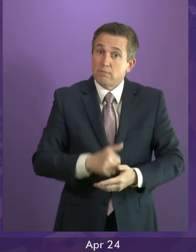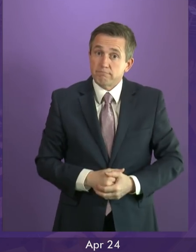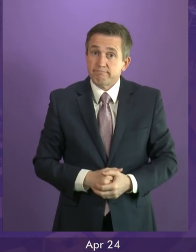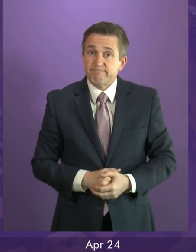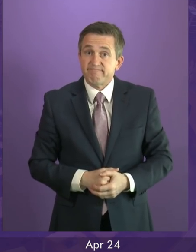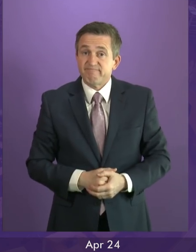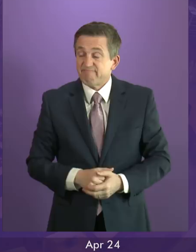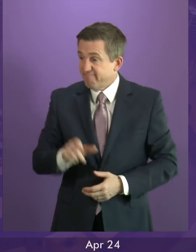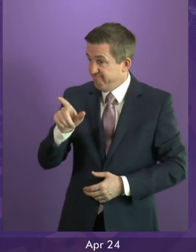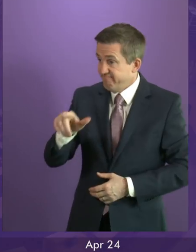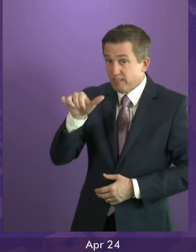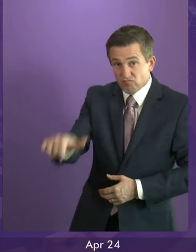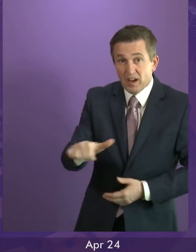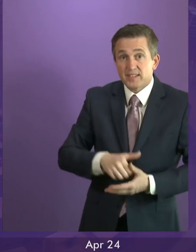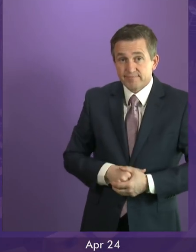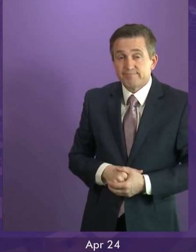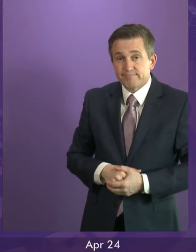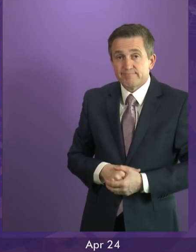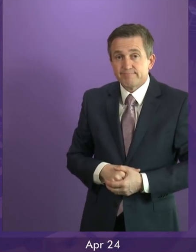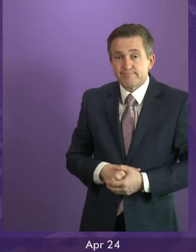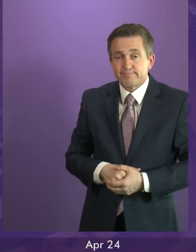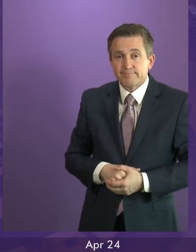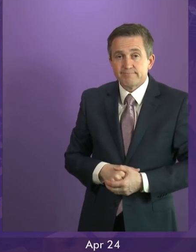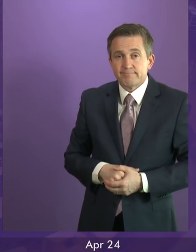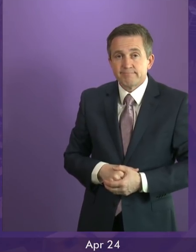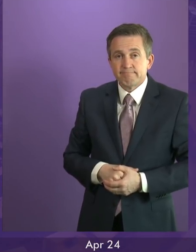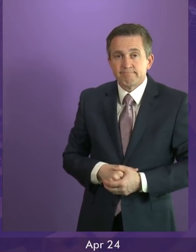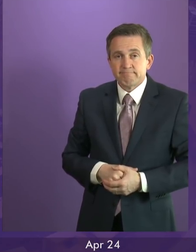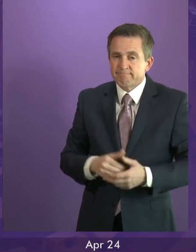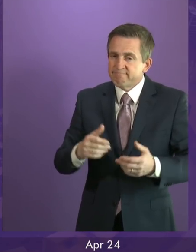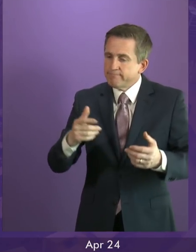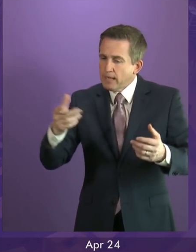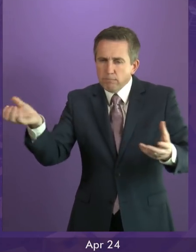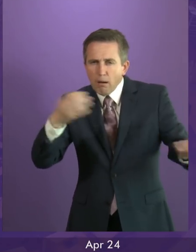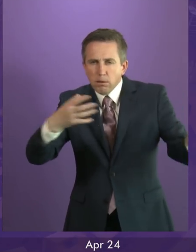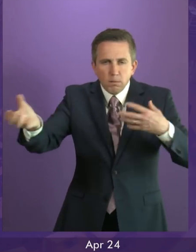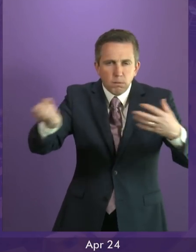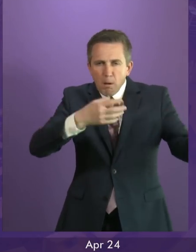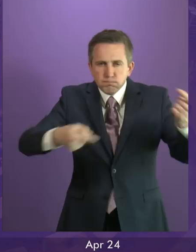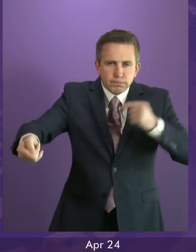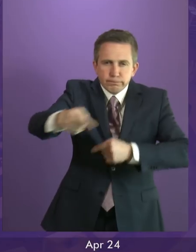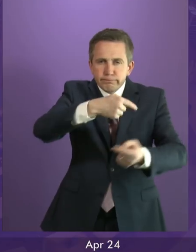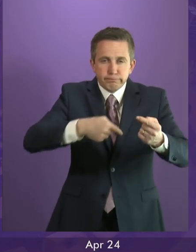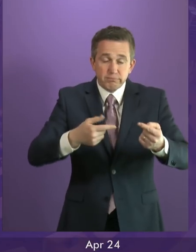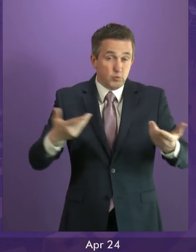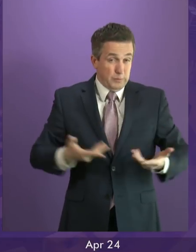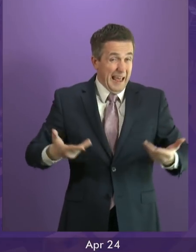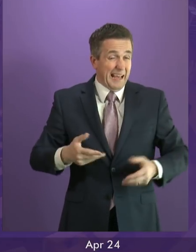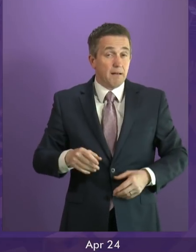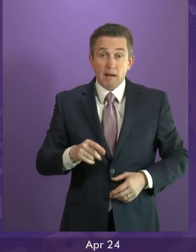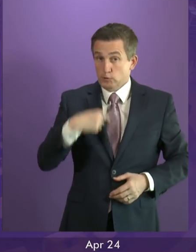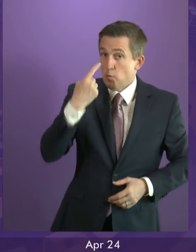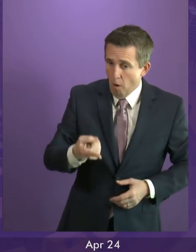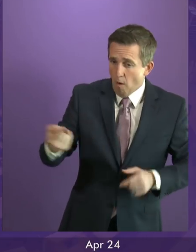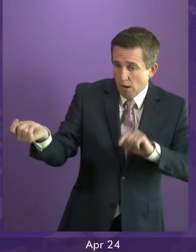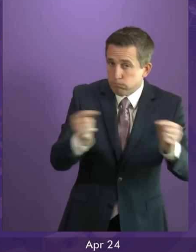Yes, I do. You know, there will be a lot of sound and fury in this chamber today, tomorrow, and